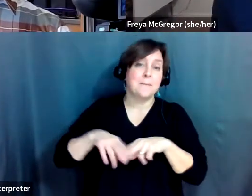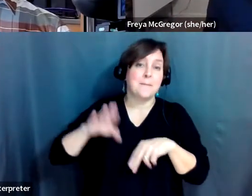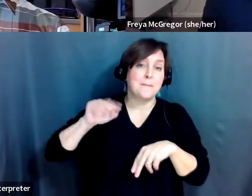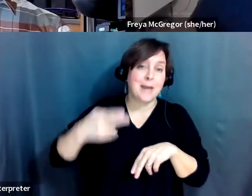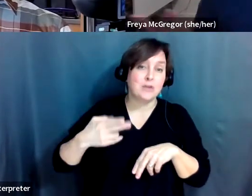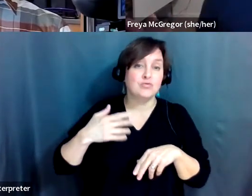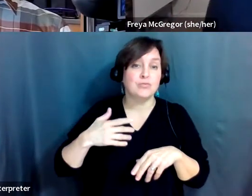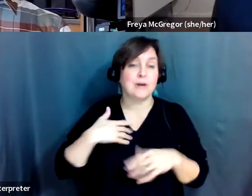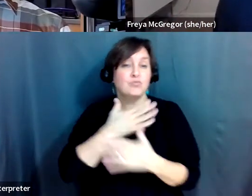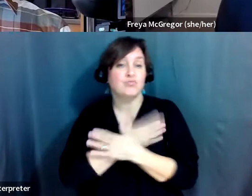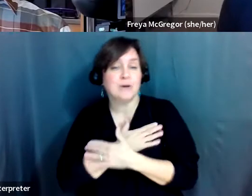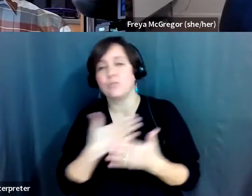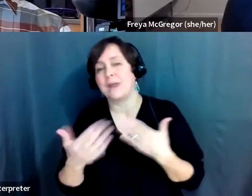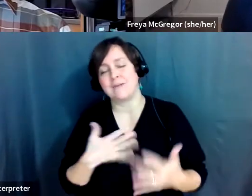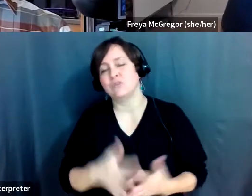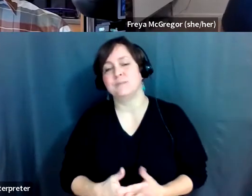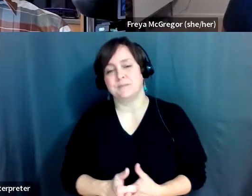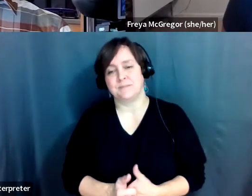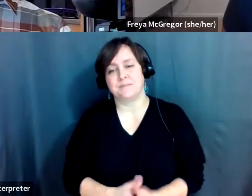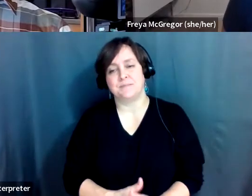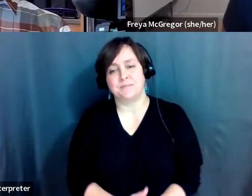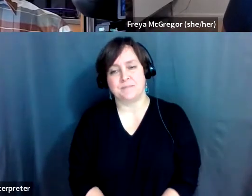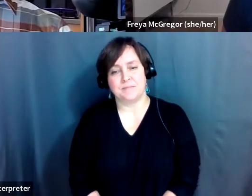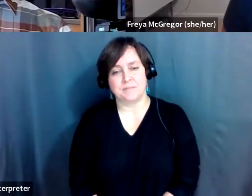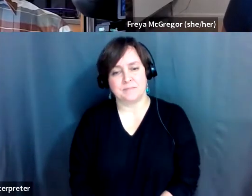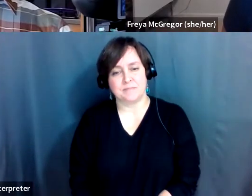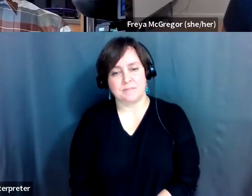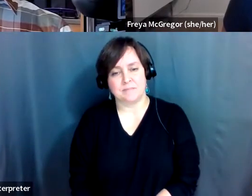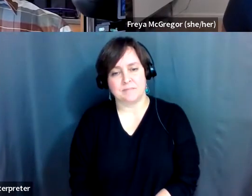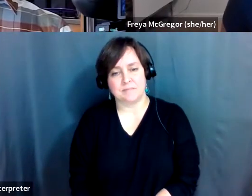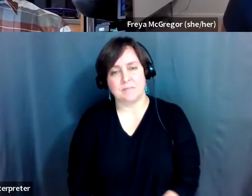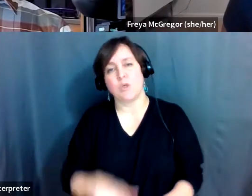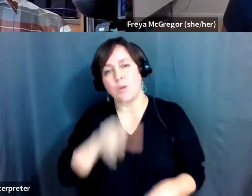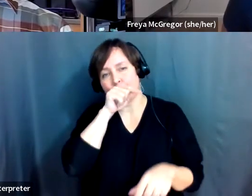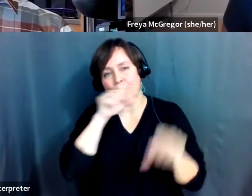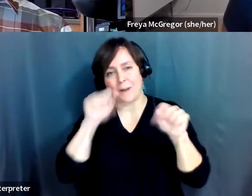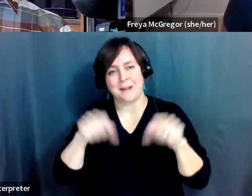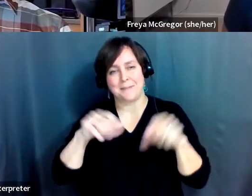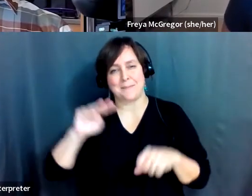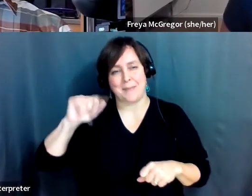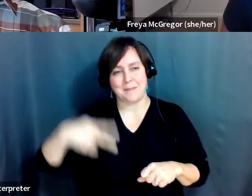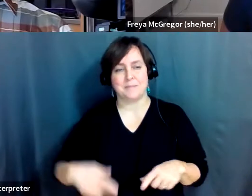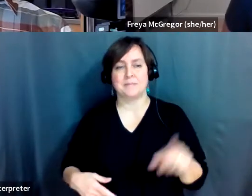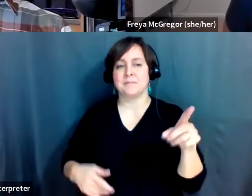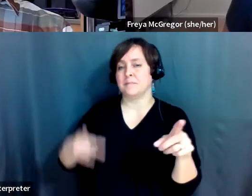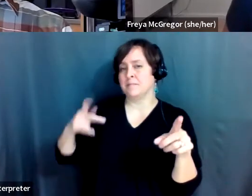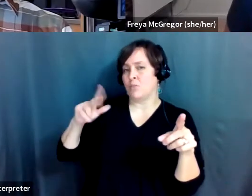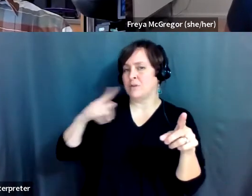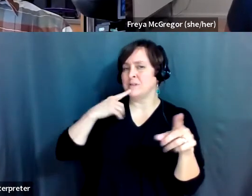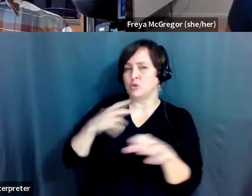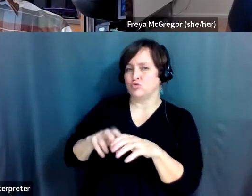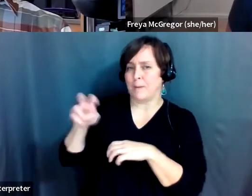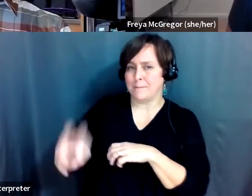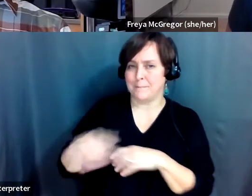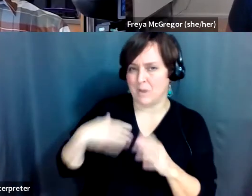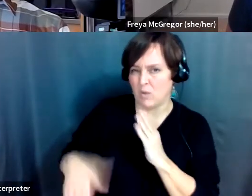have chronic fatigue or whatever thing. So, um, that's yeah, bird ability map. Um, so let me, let me jump in and